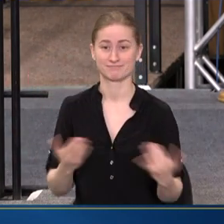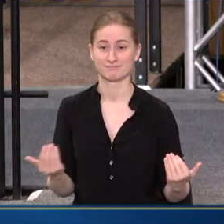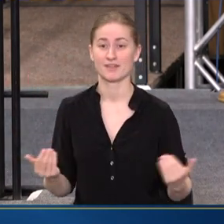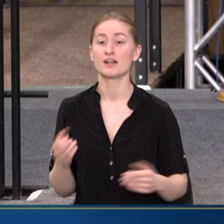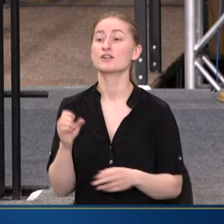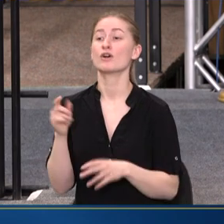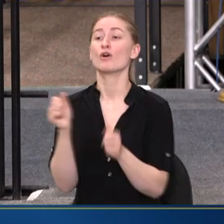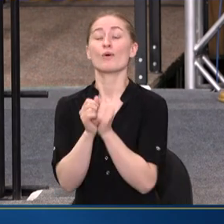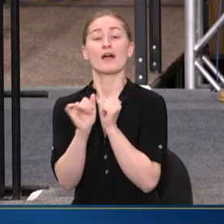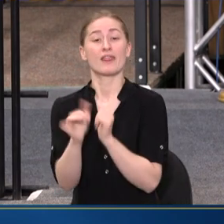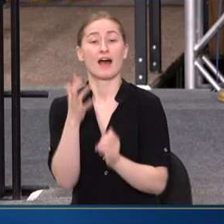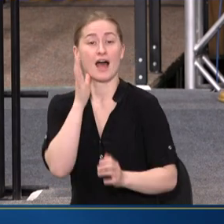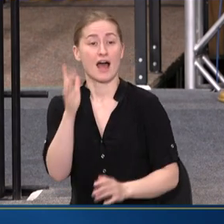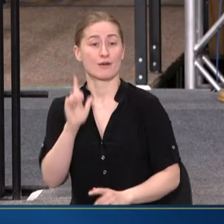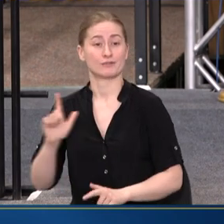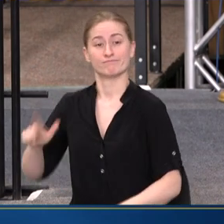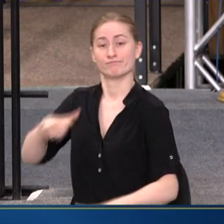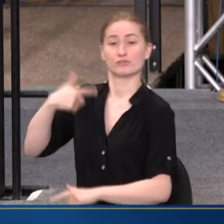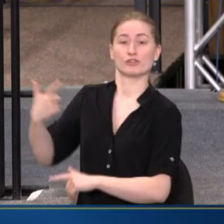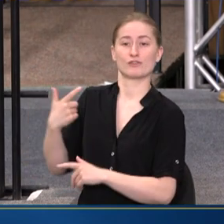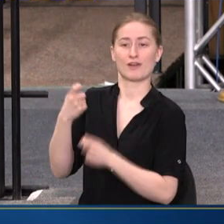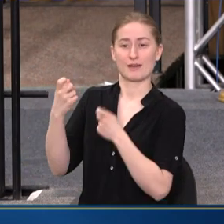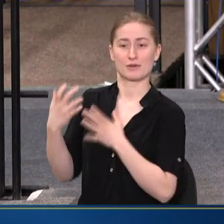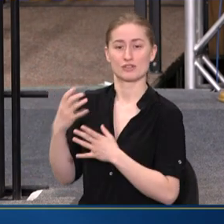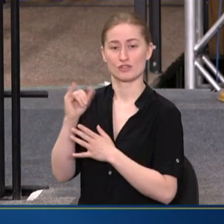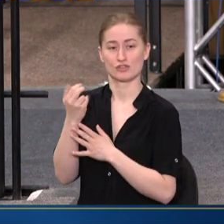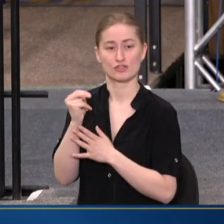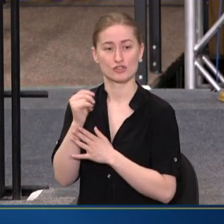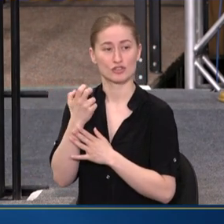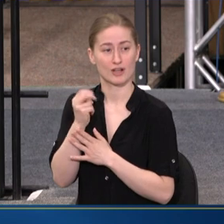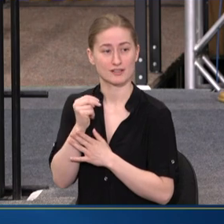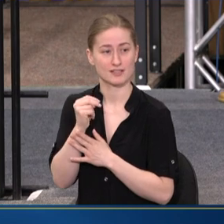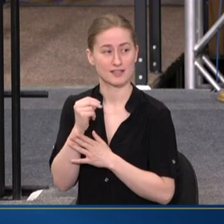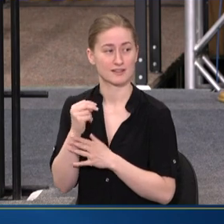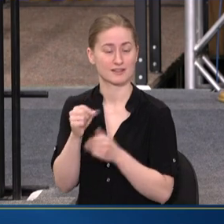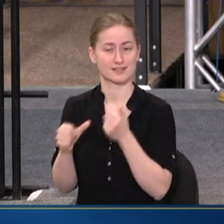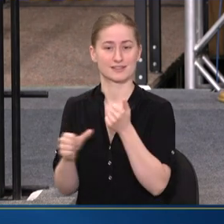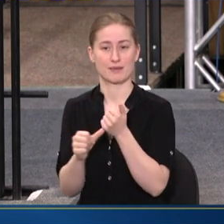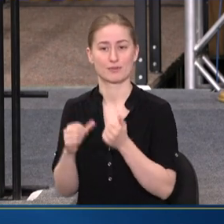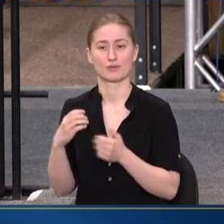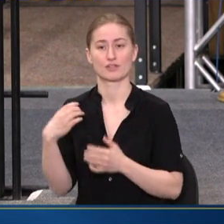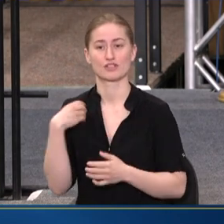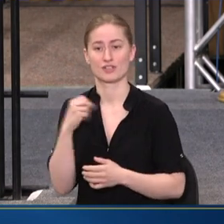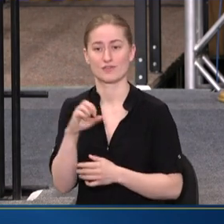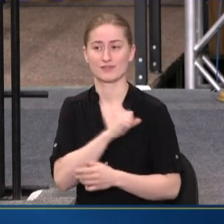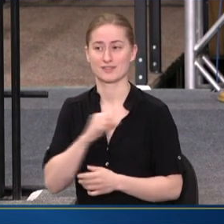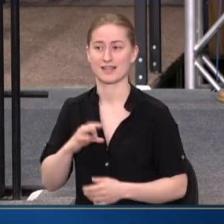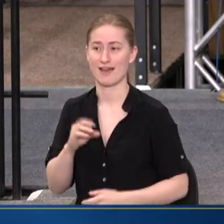ALL RIGHT, WITH THAT, I WILL TURN IT OVER TO ADMINISTRATOR JOHNSON AND DEPUTY CHIEF OF STAFF RAMIREZ.